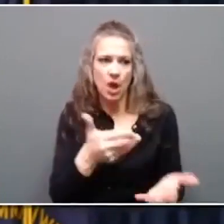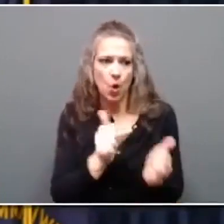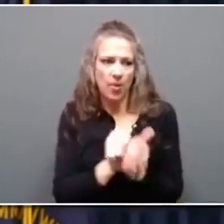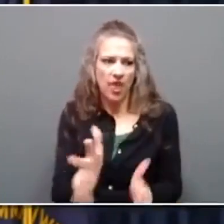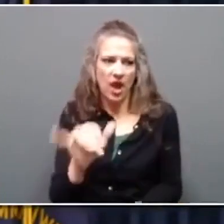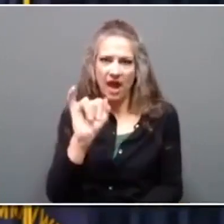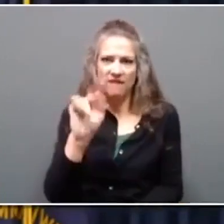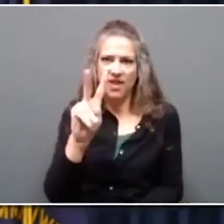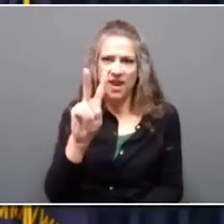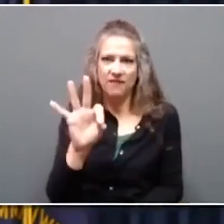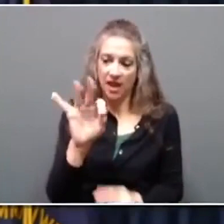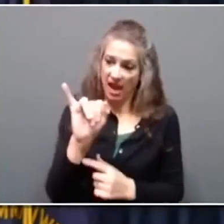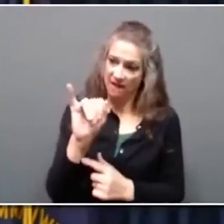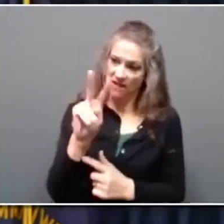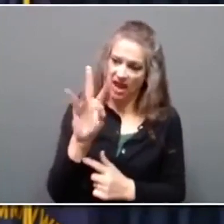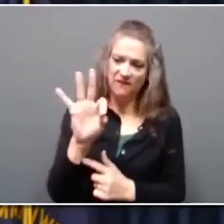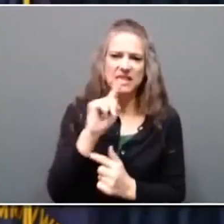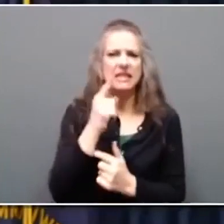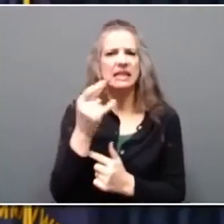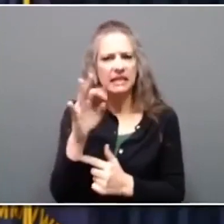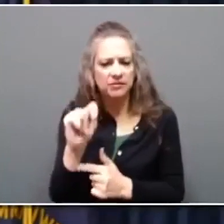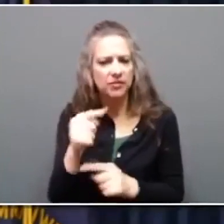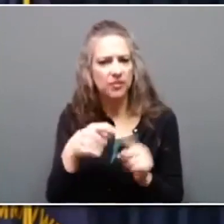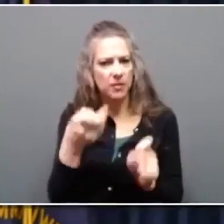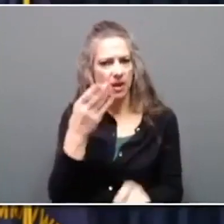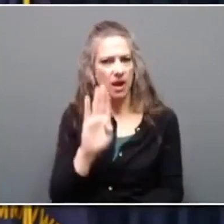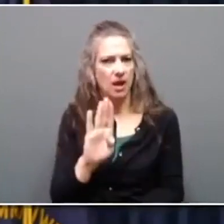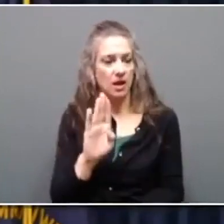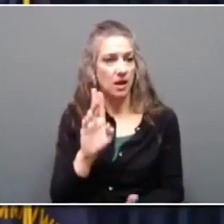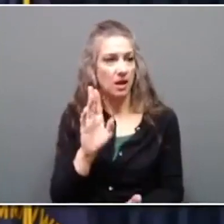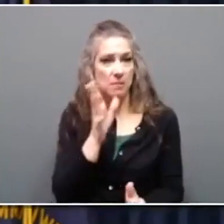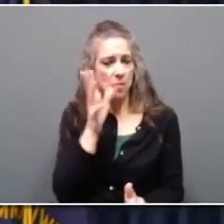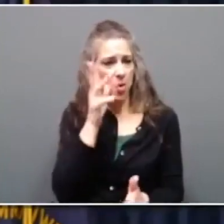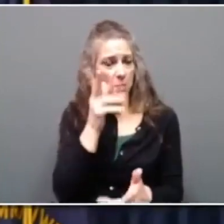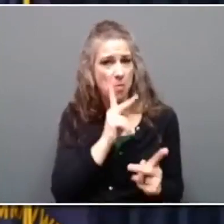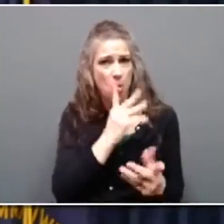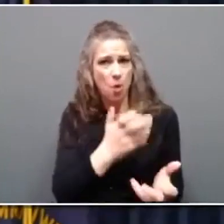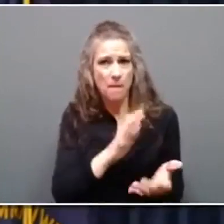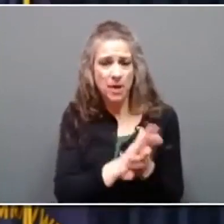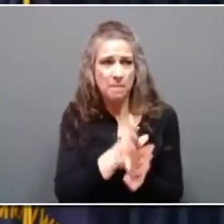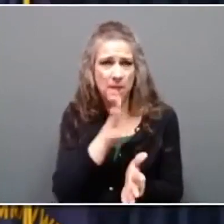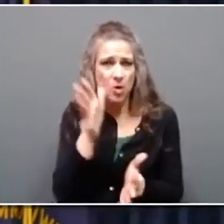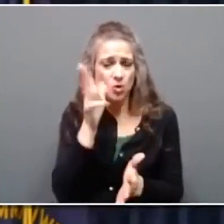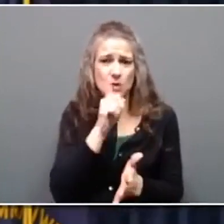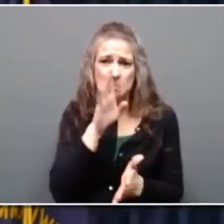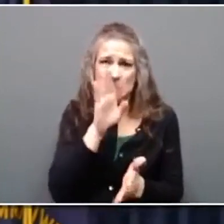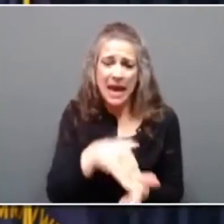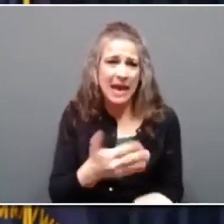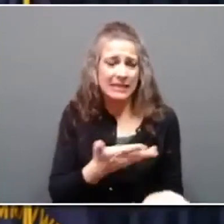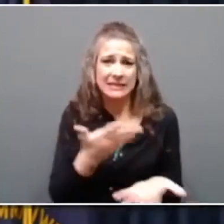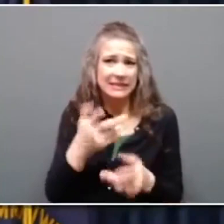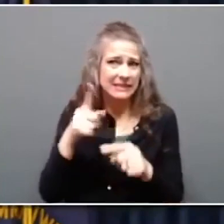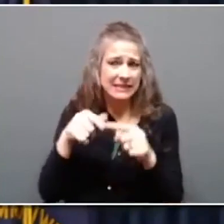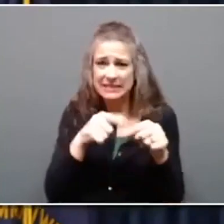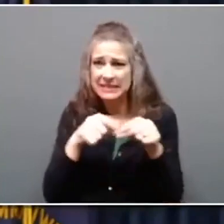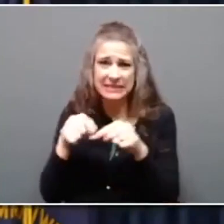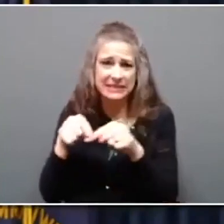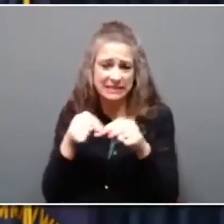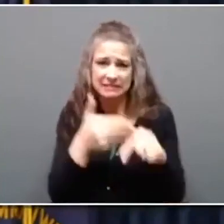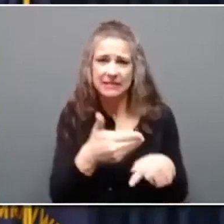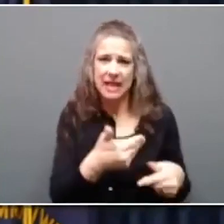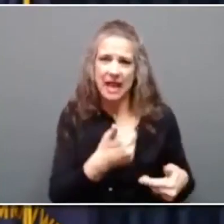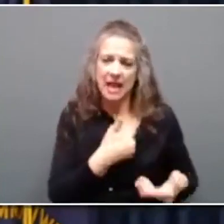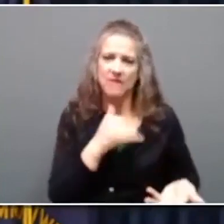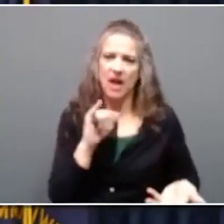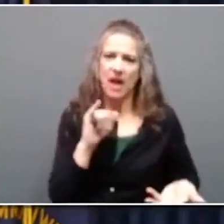that is helping people who want to be parents so badly to welcome special children into